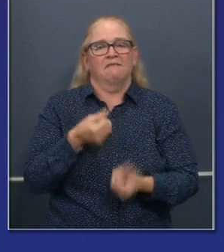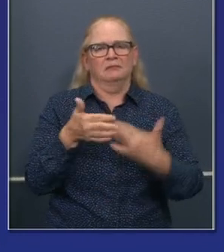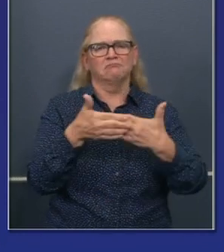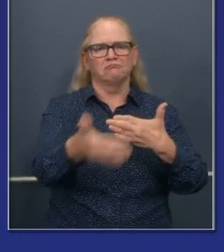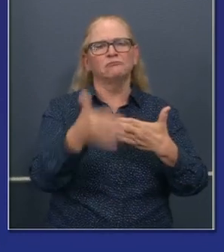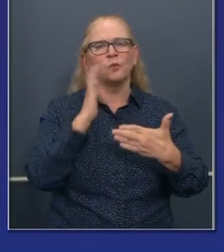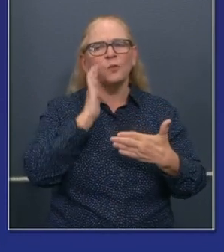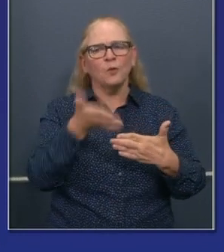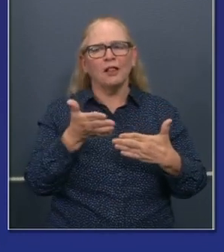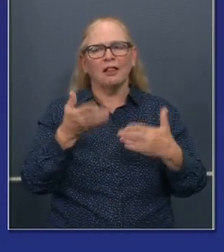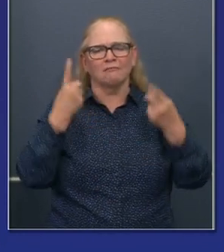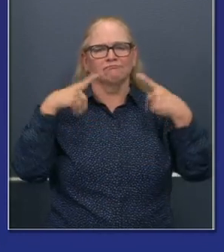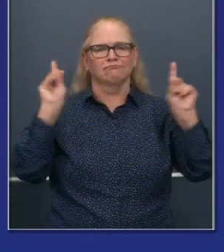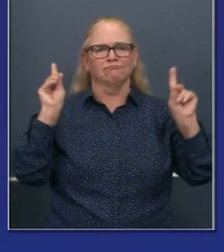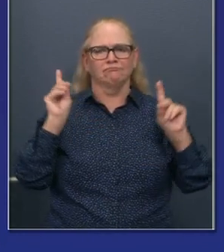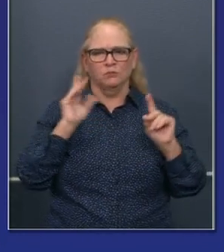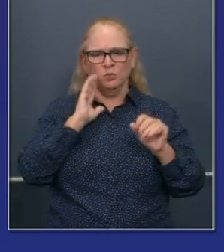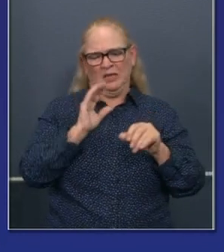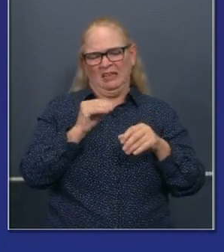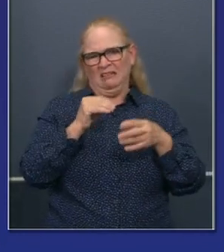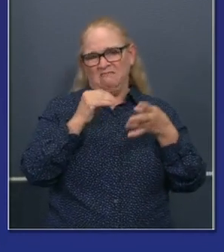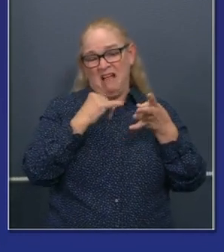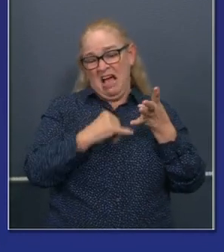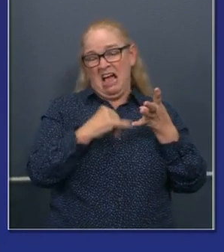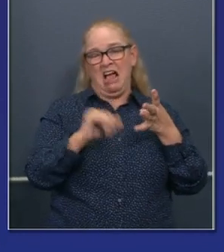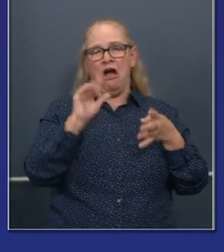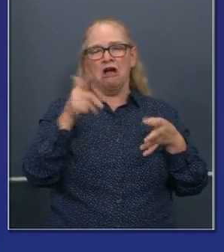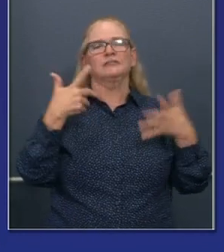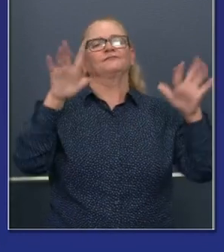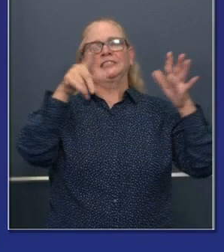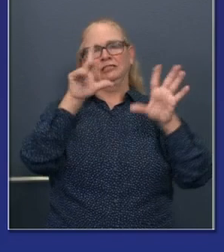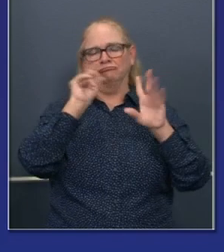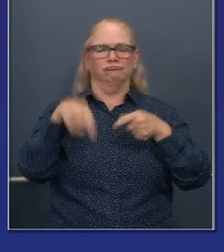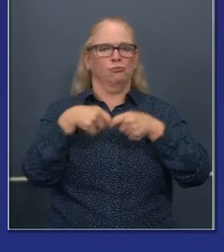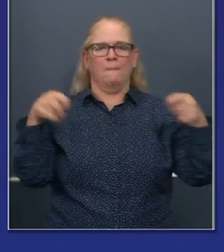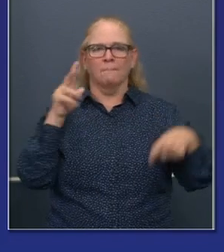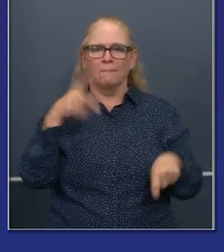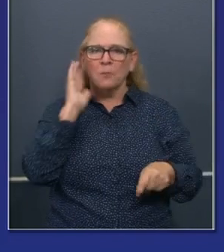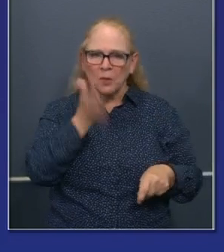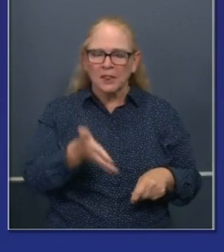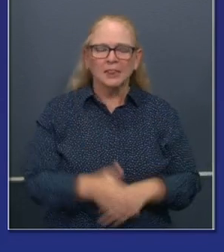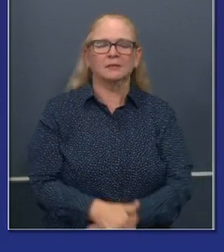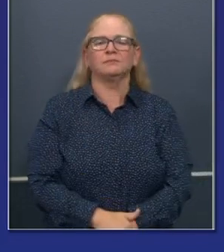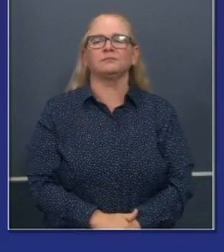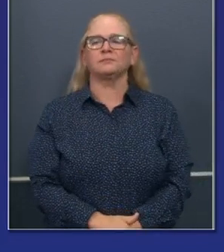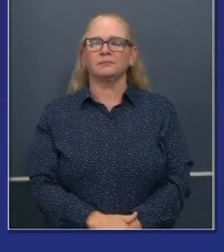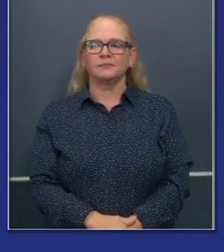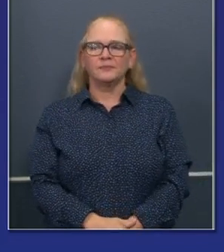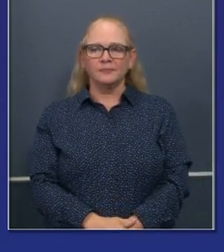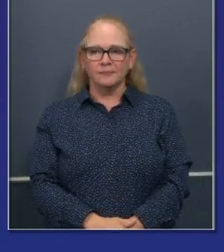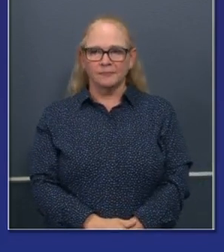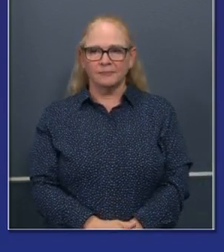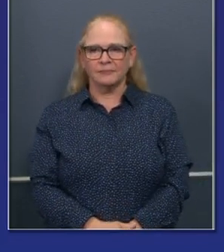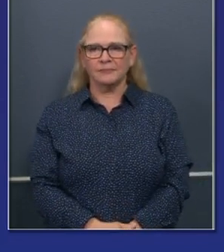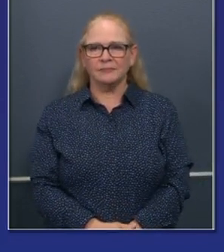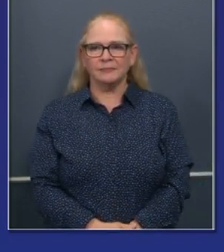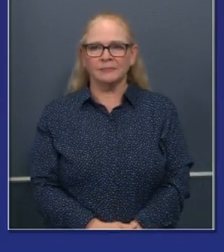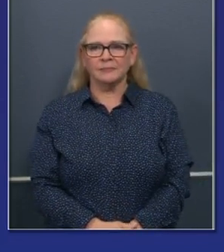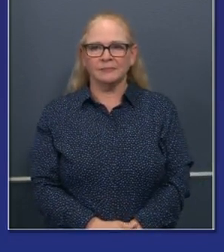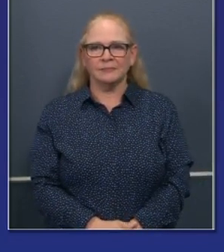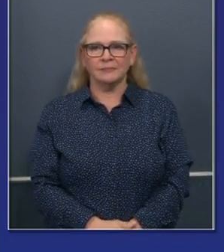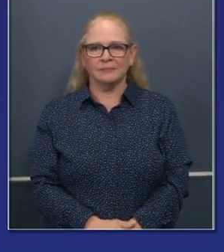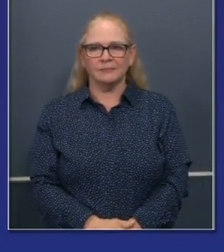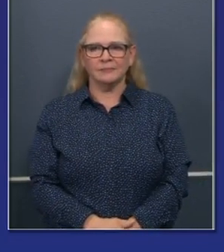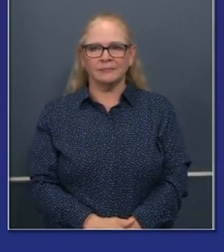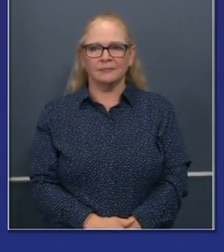done. We're making real inroads, uh, in terms of finding some common ground in that space. You can't say enough